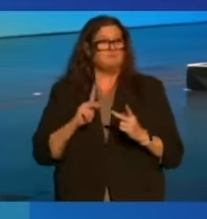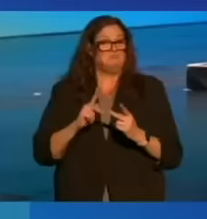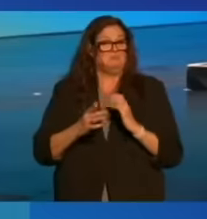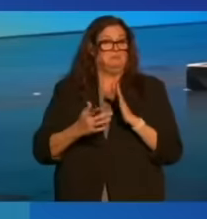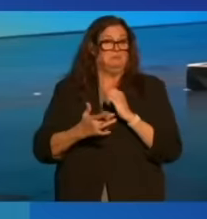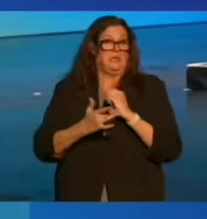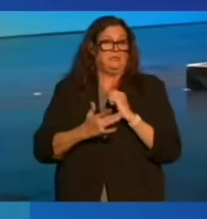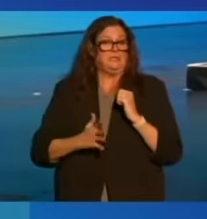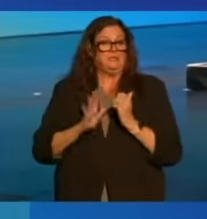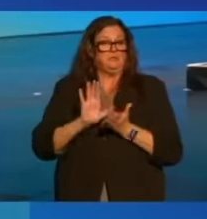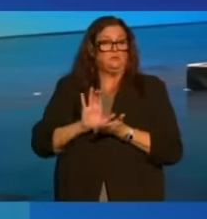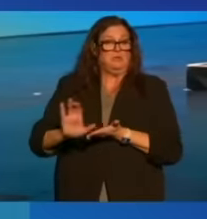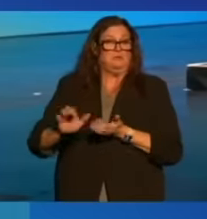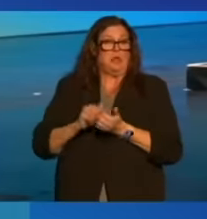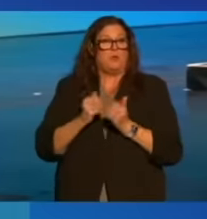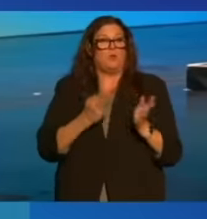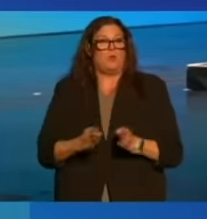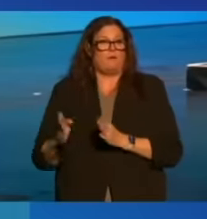to beat back organizing drives.